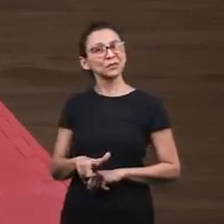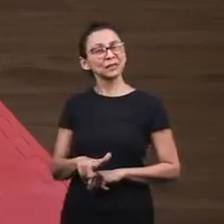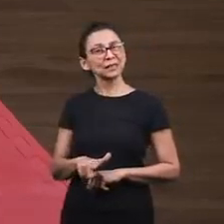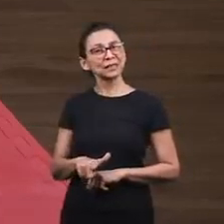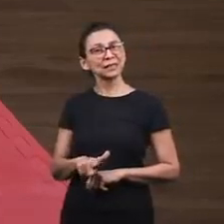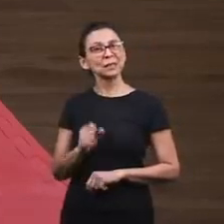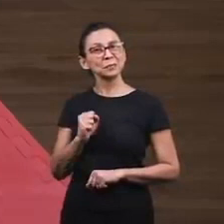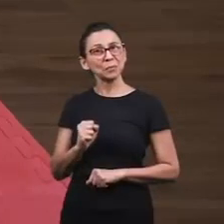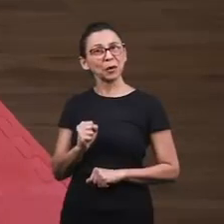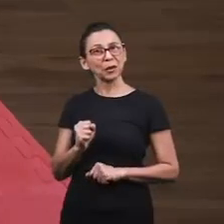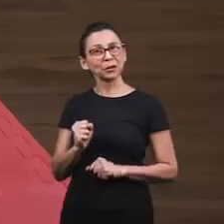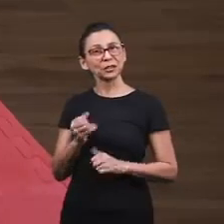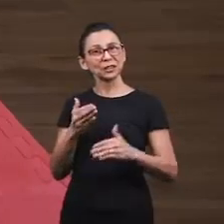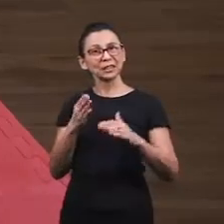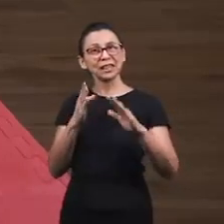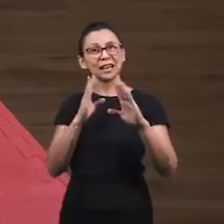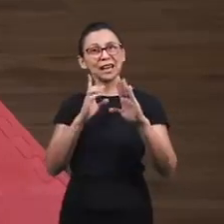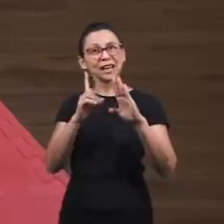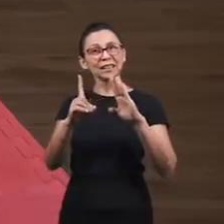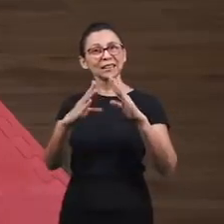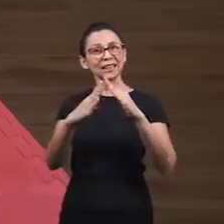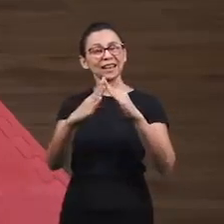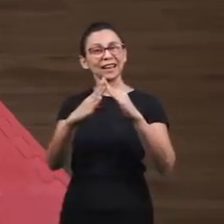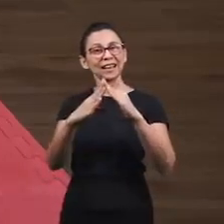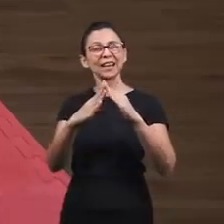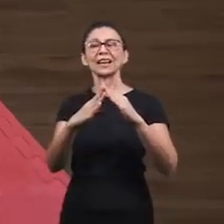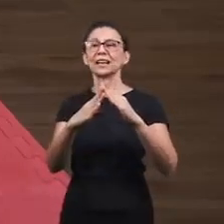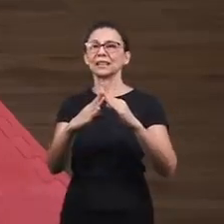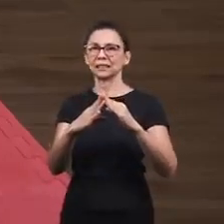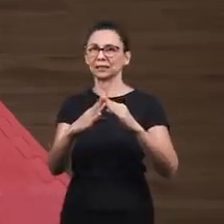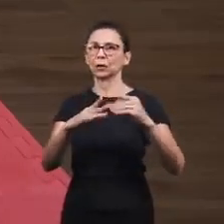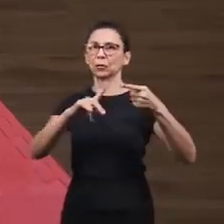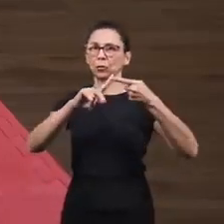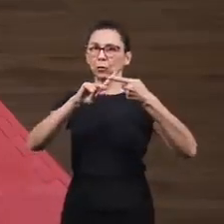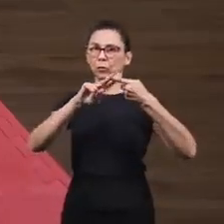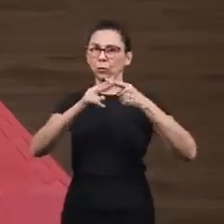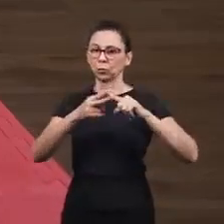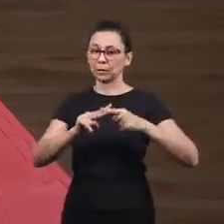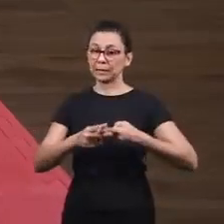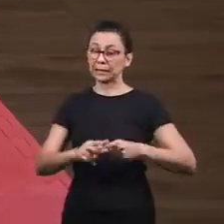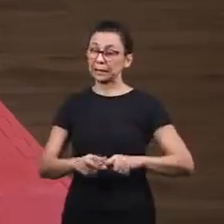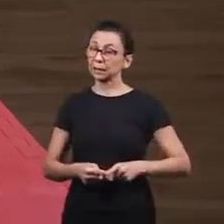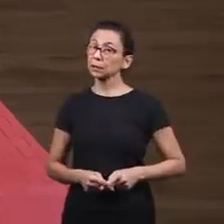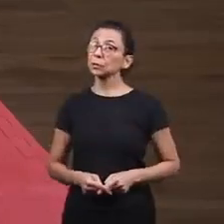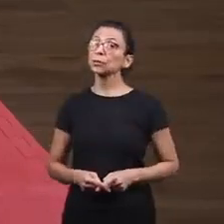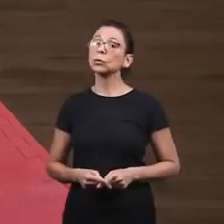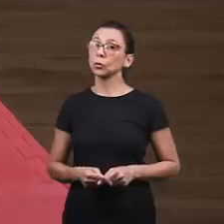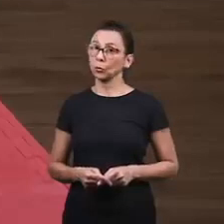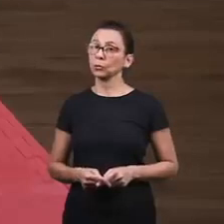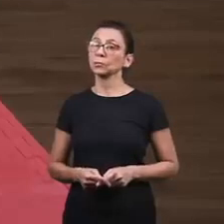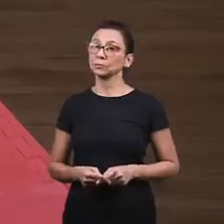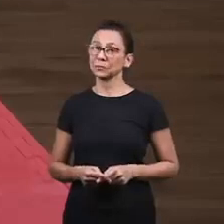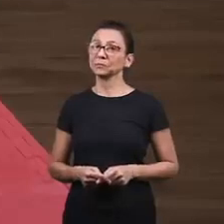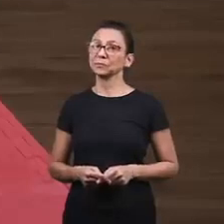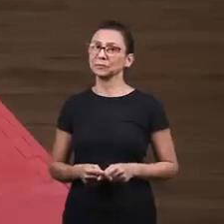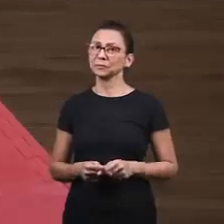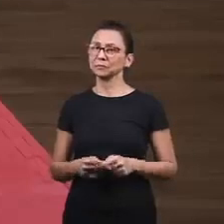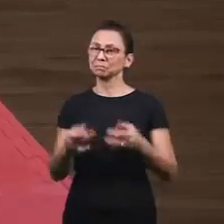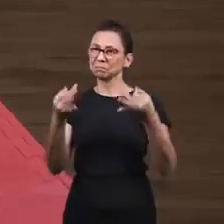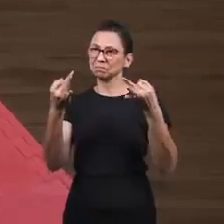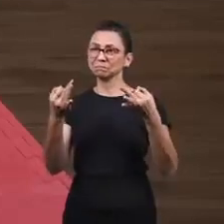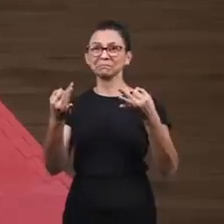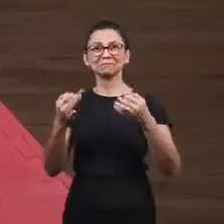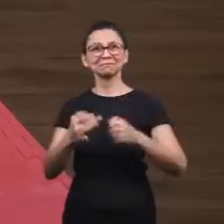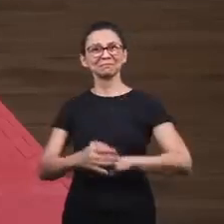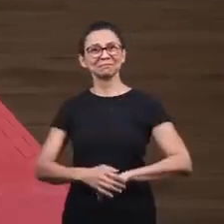again. Ready to be used. So I restored. I fixed. I recovered